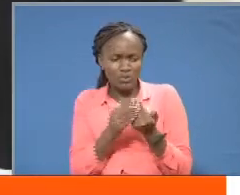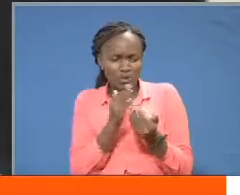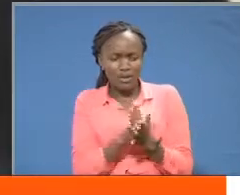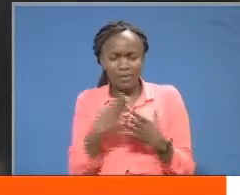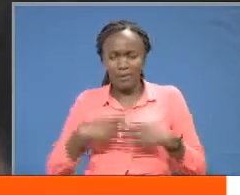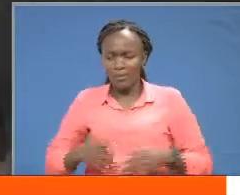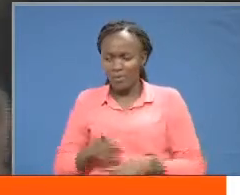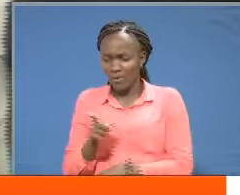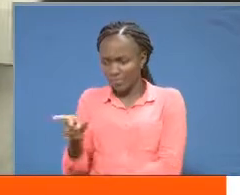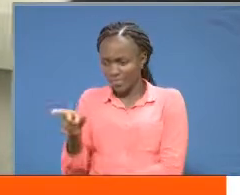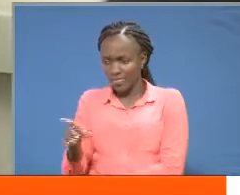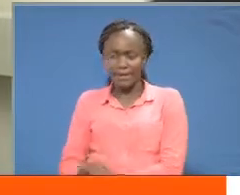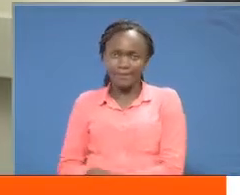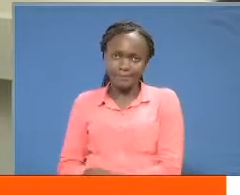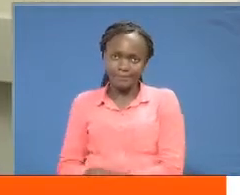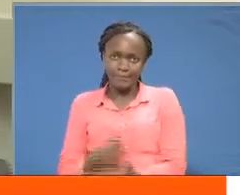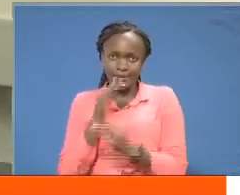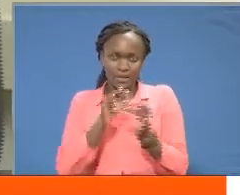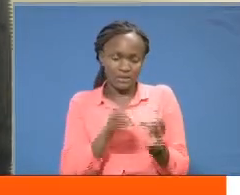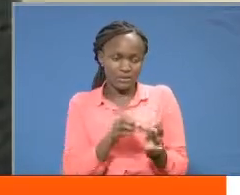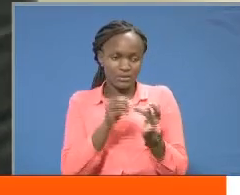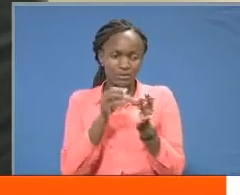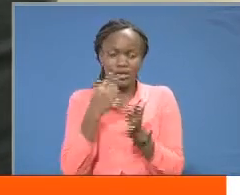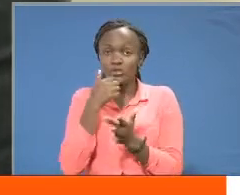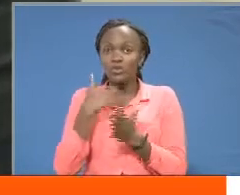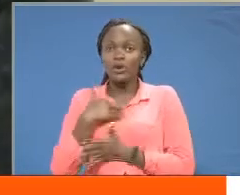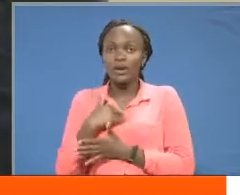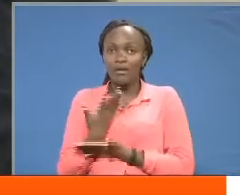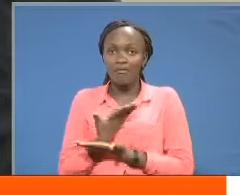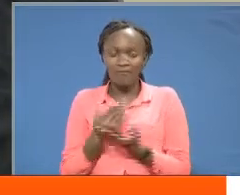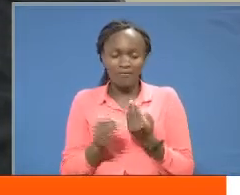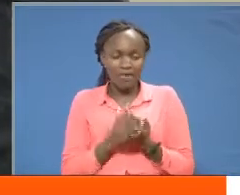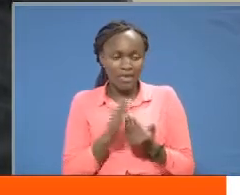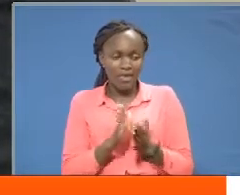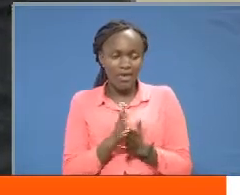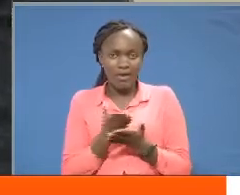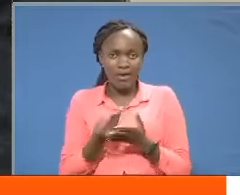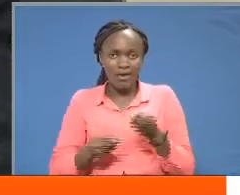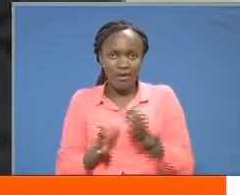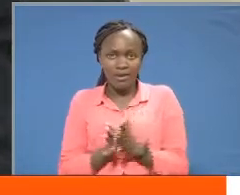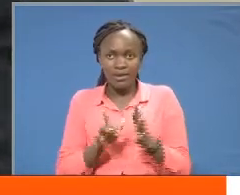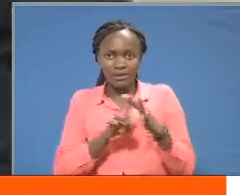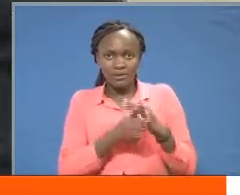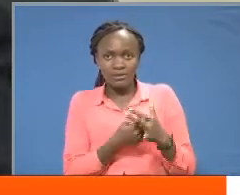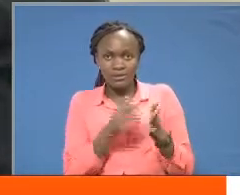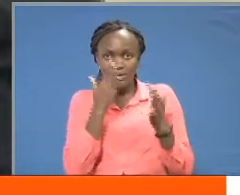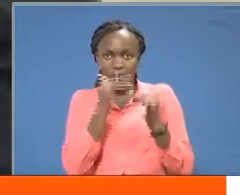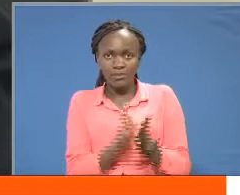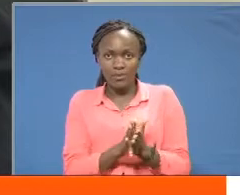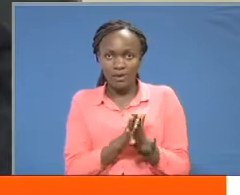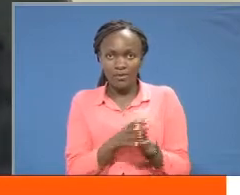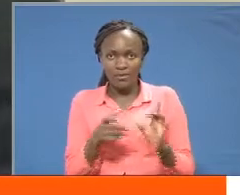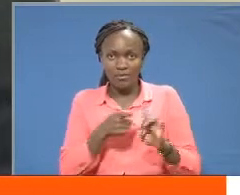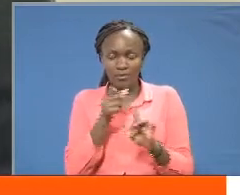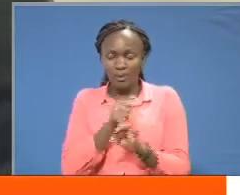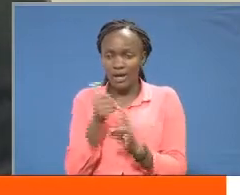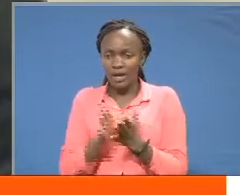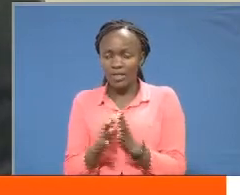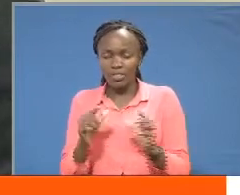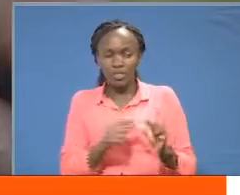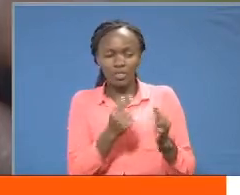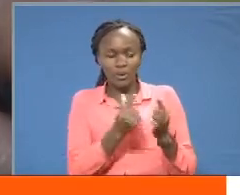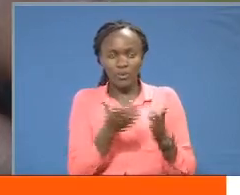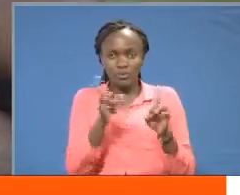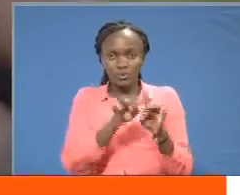these people the special directorate to students with disabilities disabilities hails highly the cooperation it receives from other departments